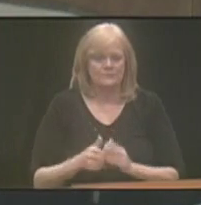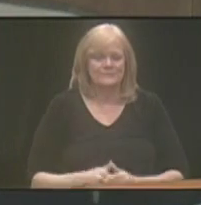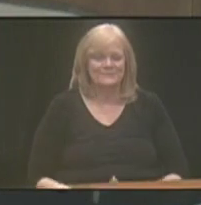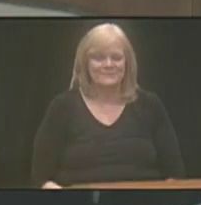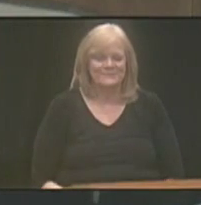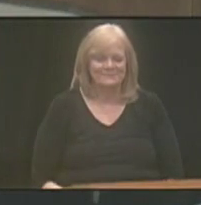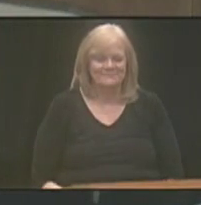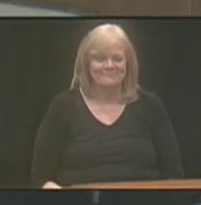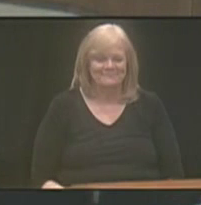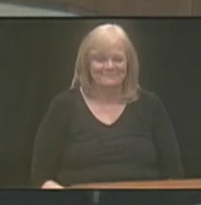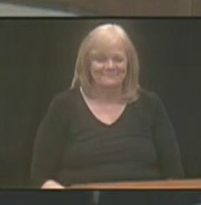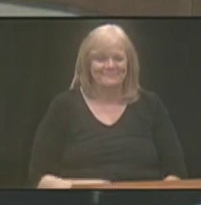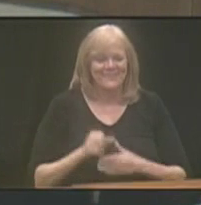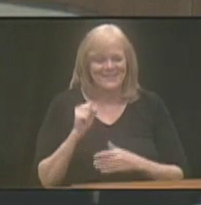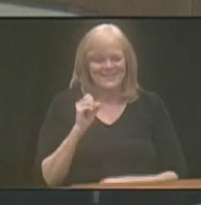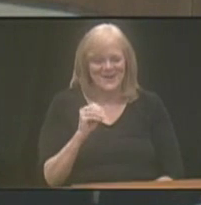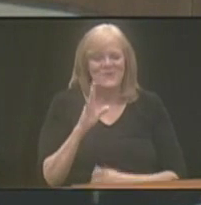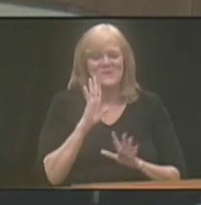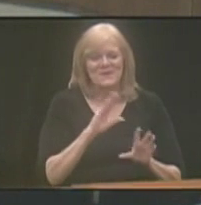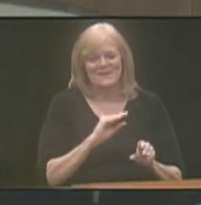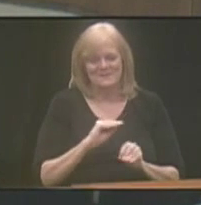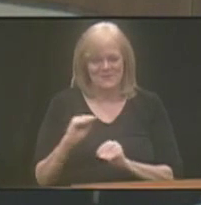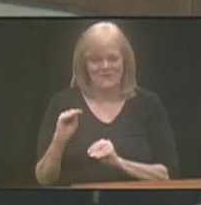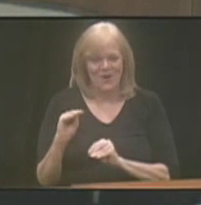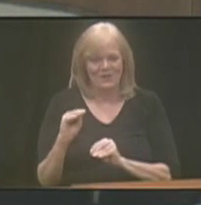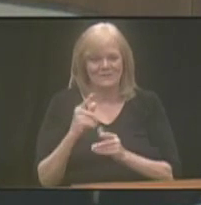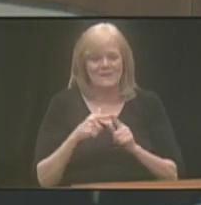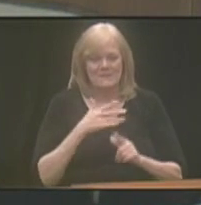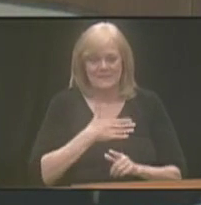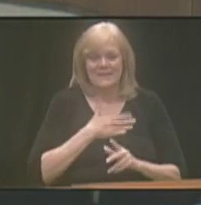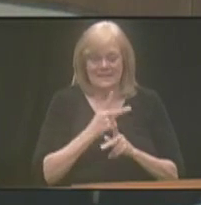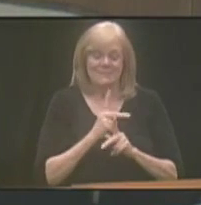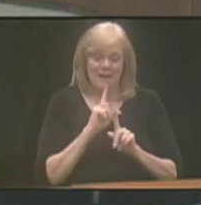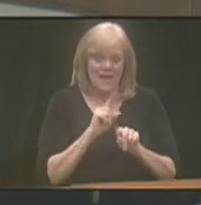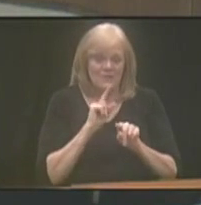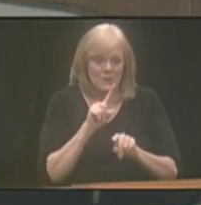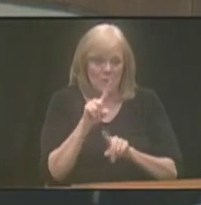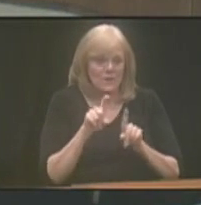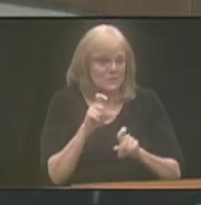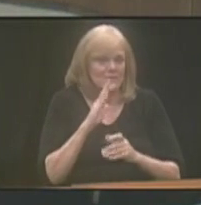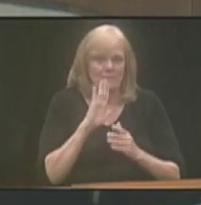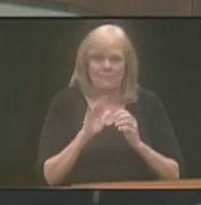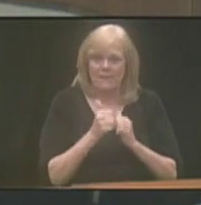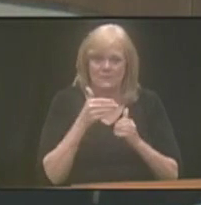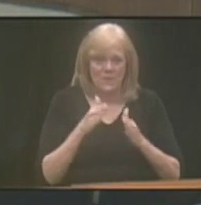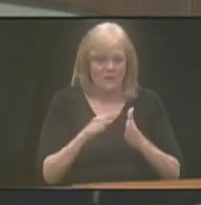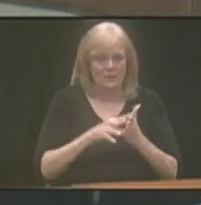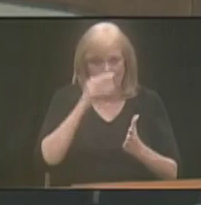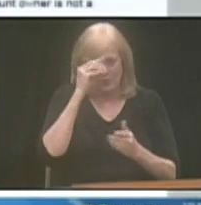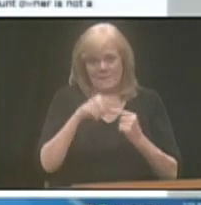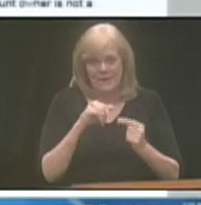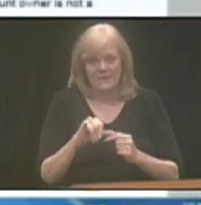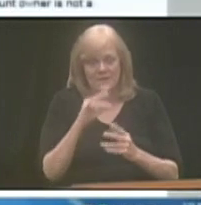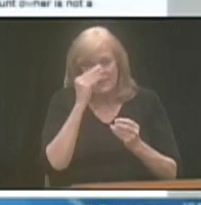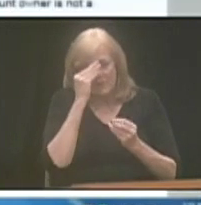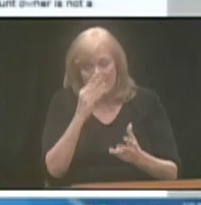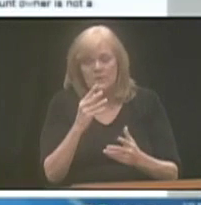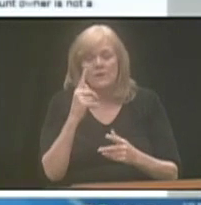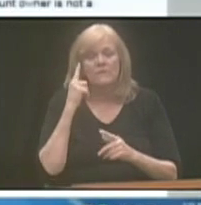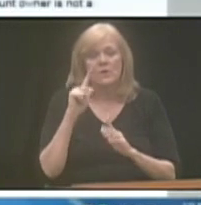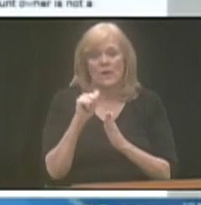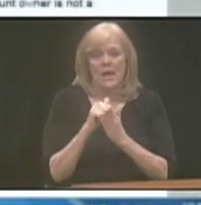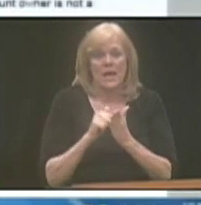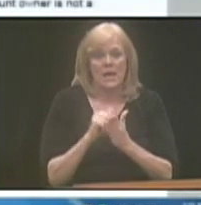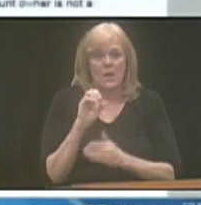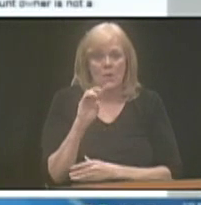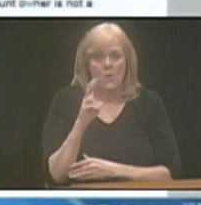All right? Okay. So we're going to move on here, but please keep answering questions. I think that's the best way to learn about this information. So for